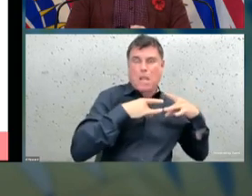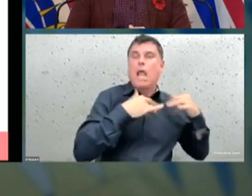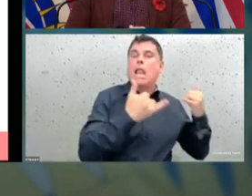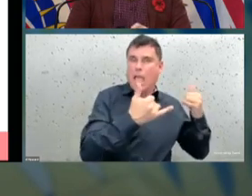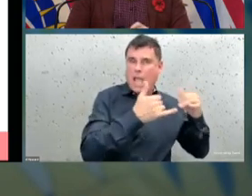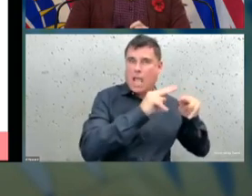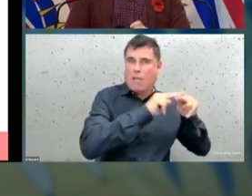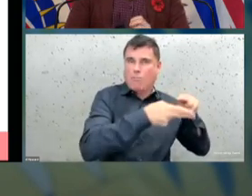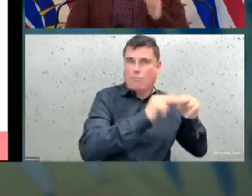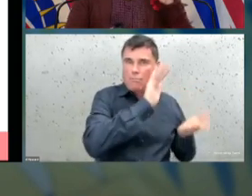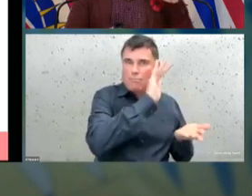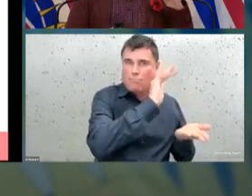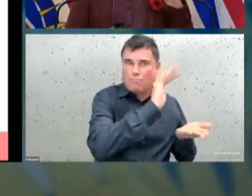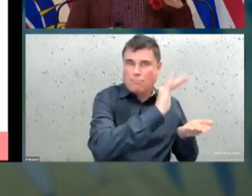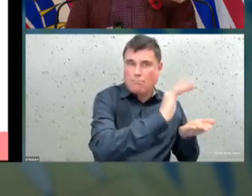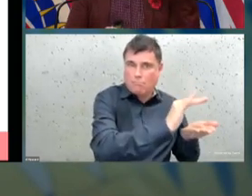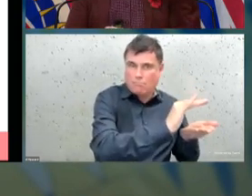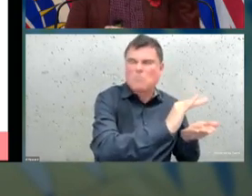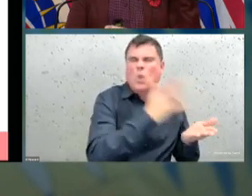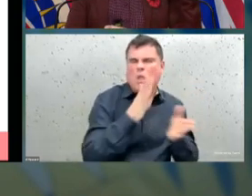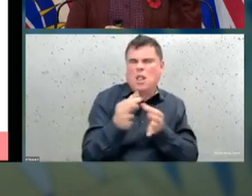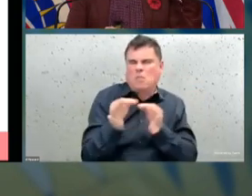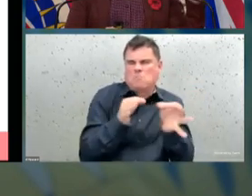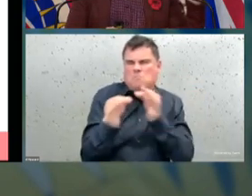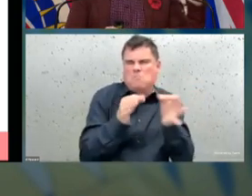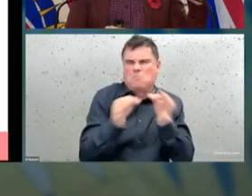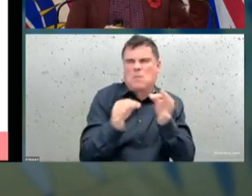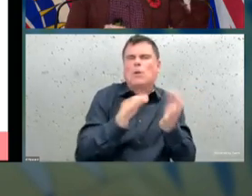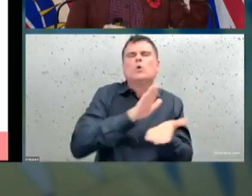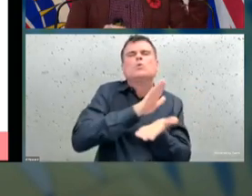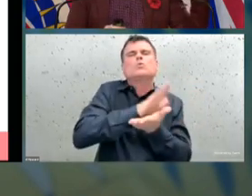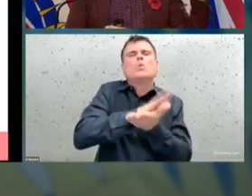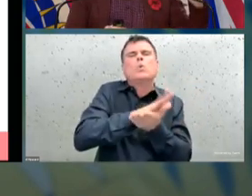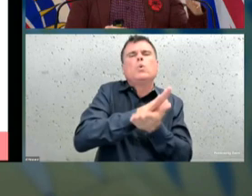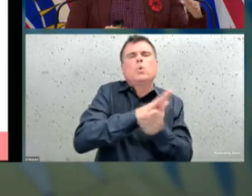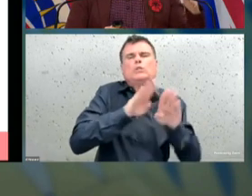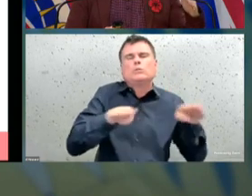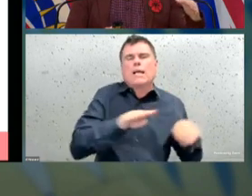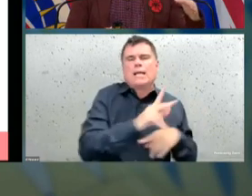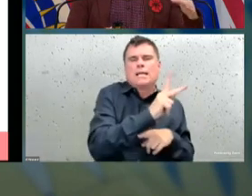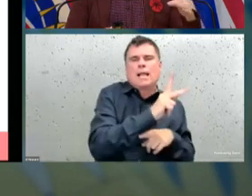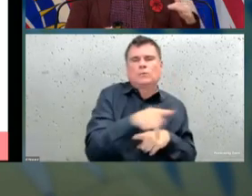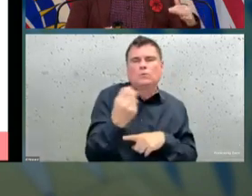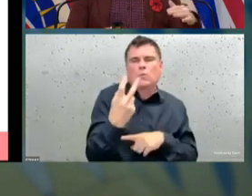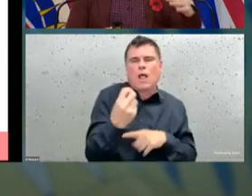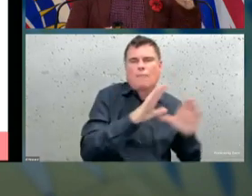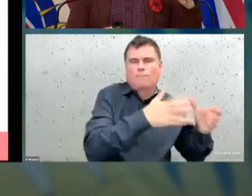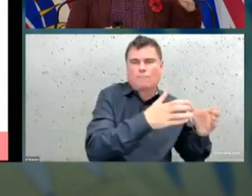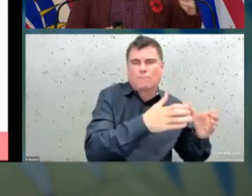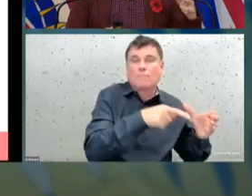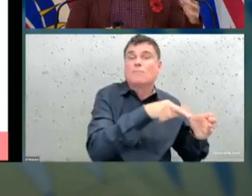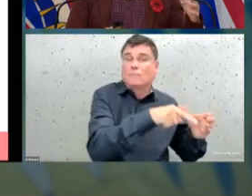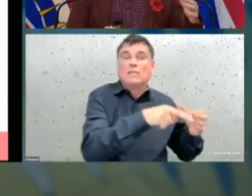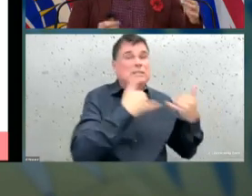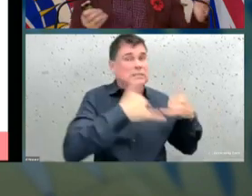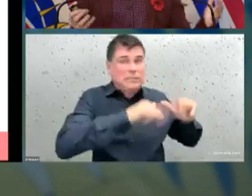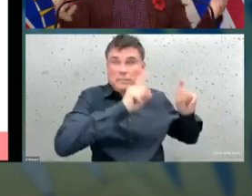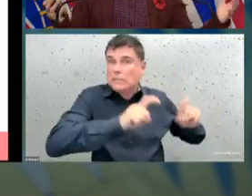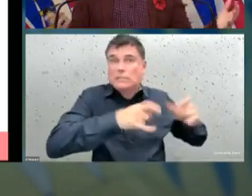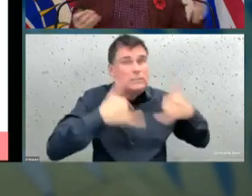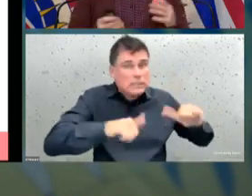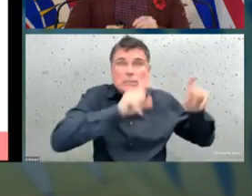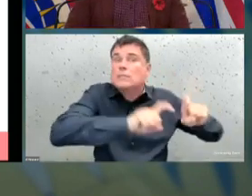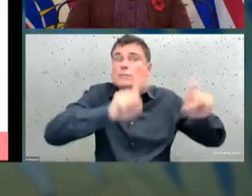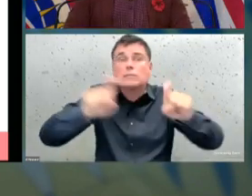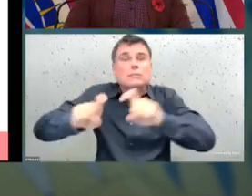later, showing that our testing rates still remain high in that population. So this is a true decrease, and it's related again